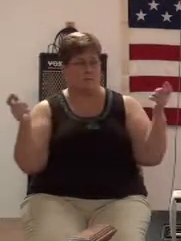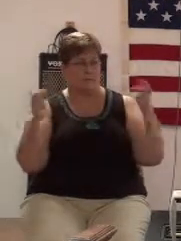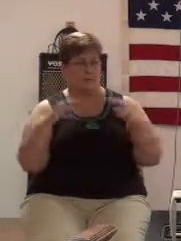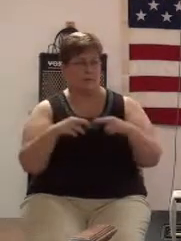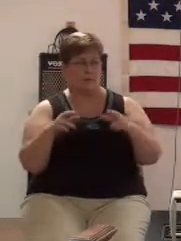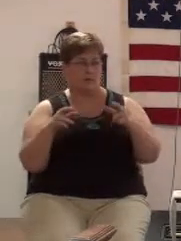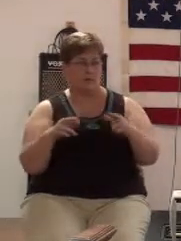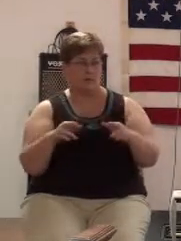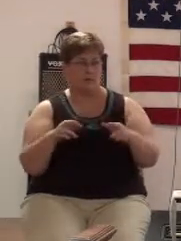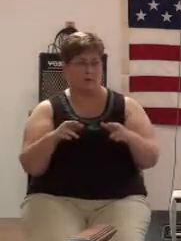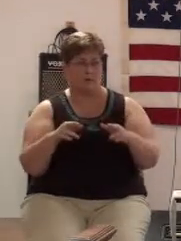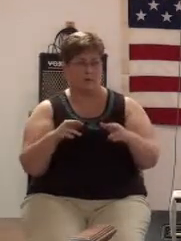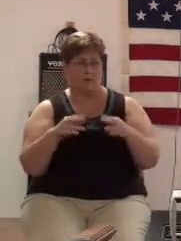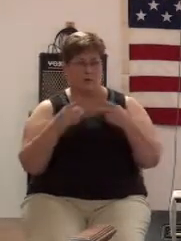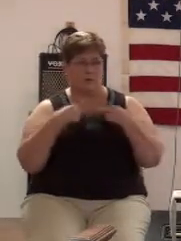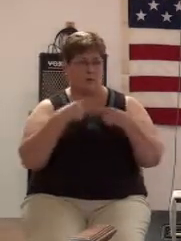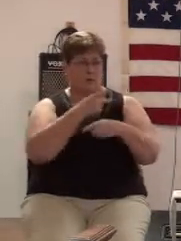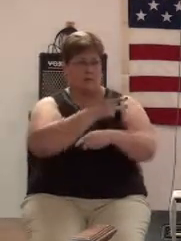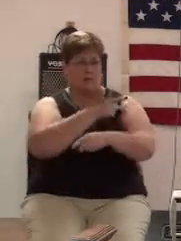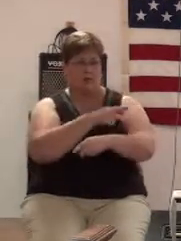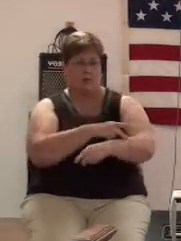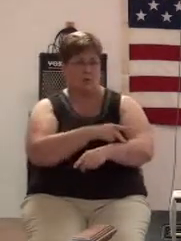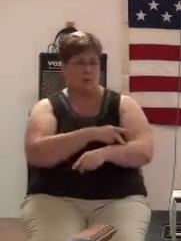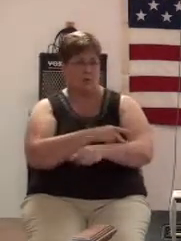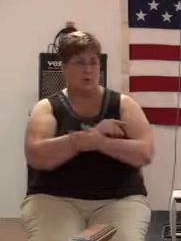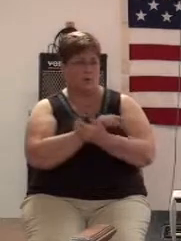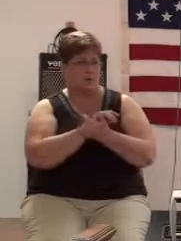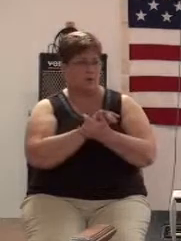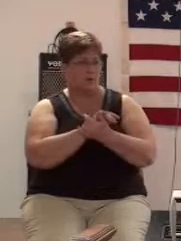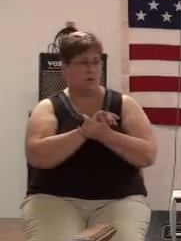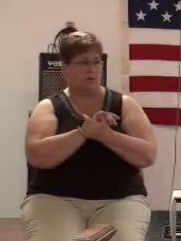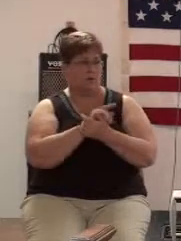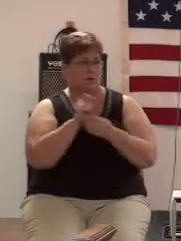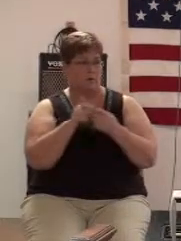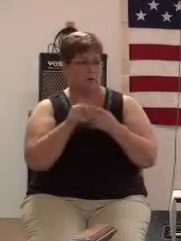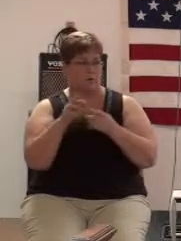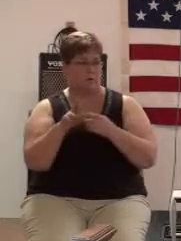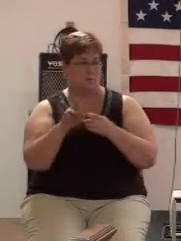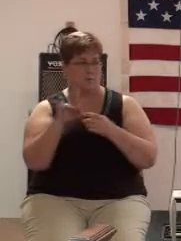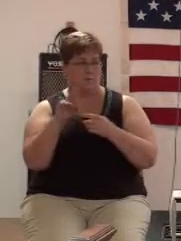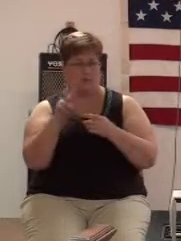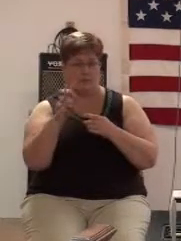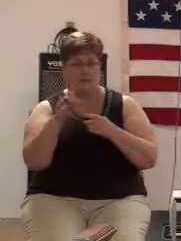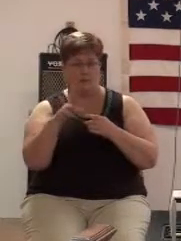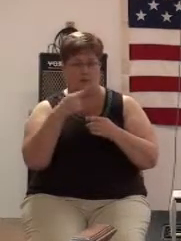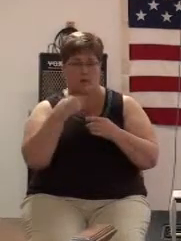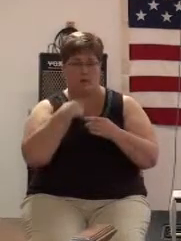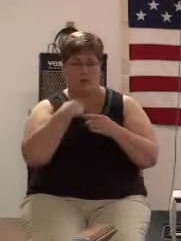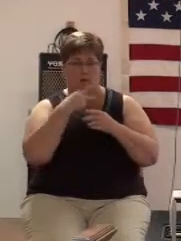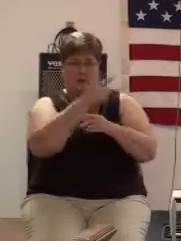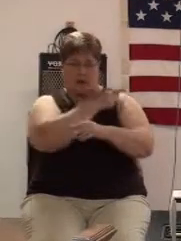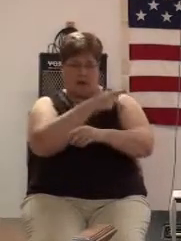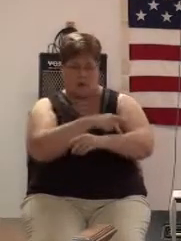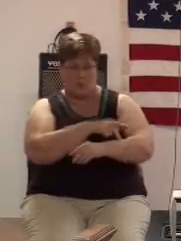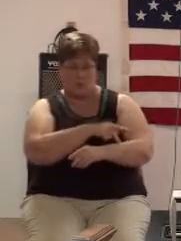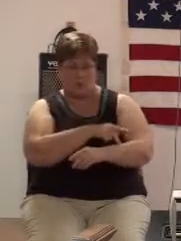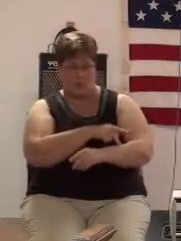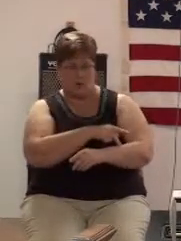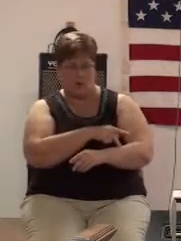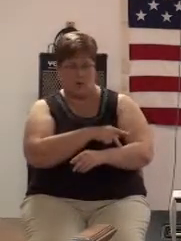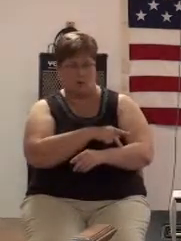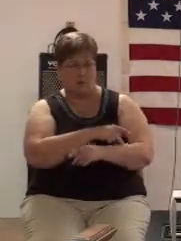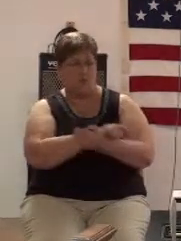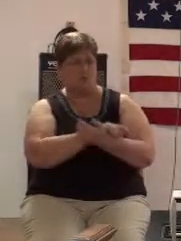had power, this great river had power, and it has power,